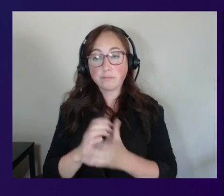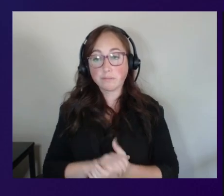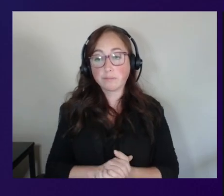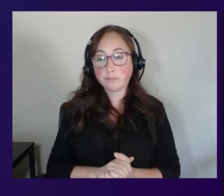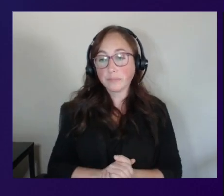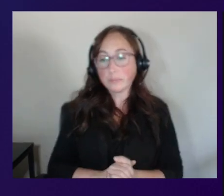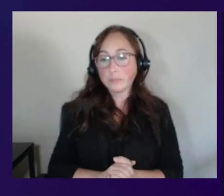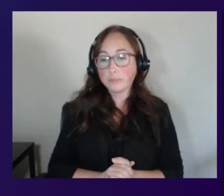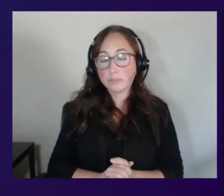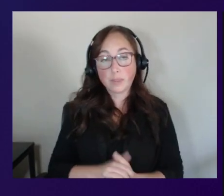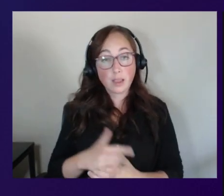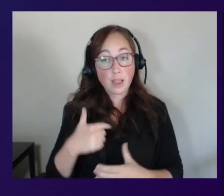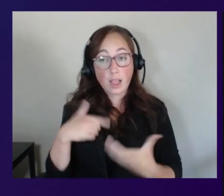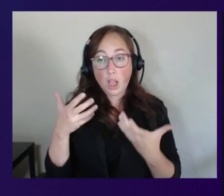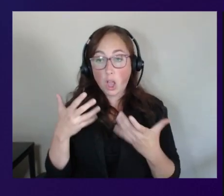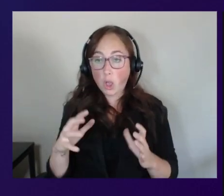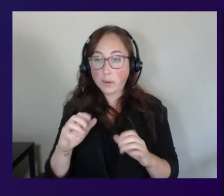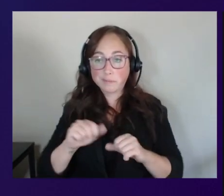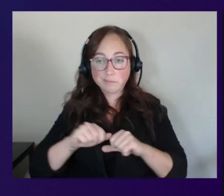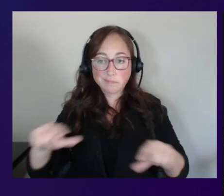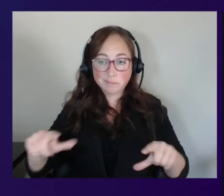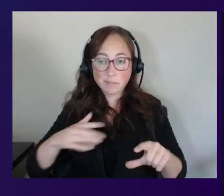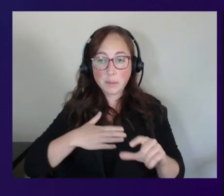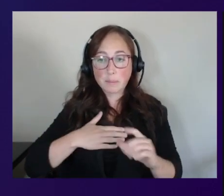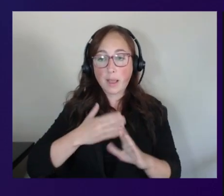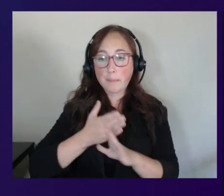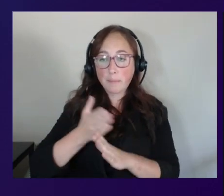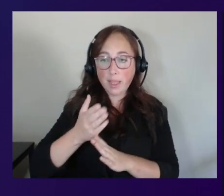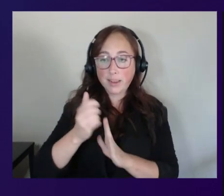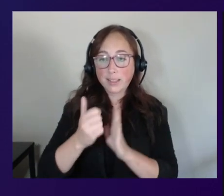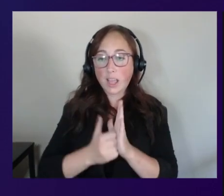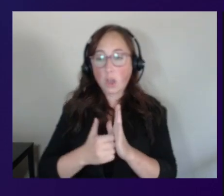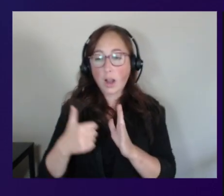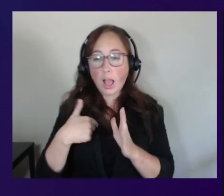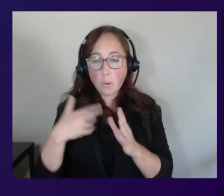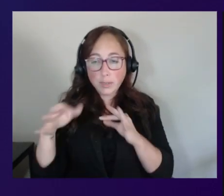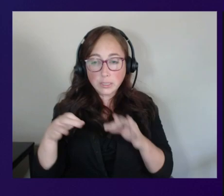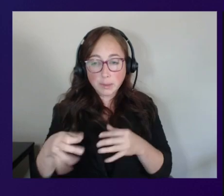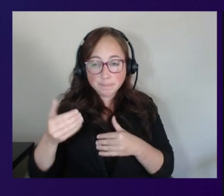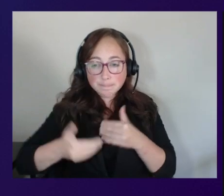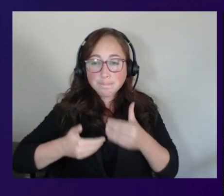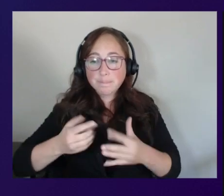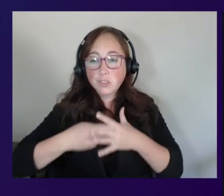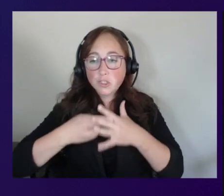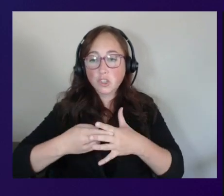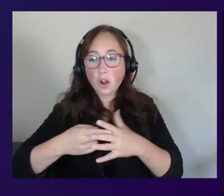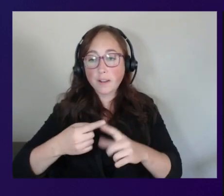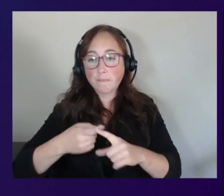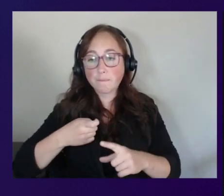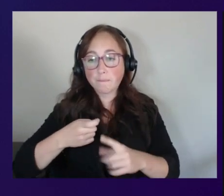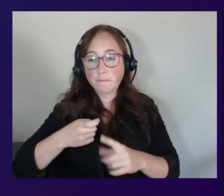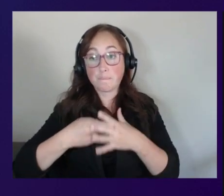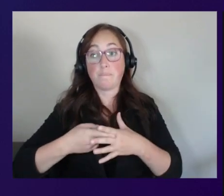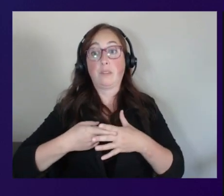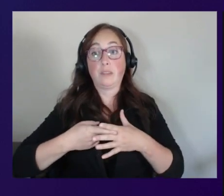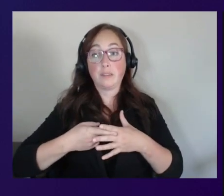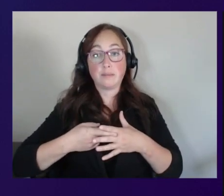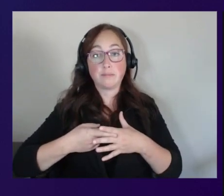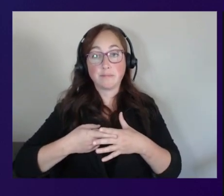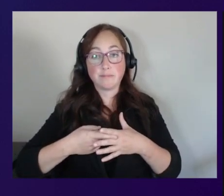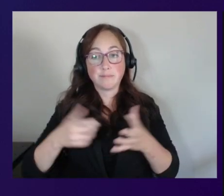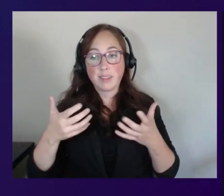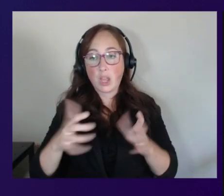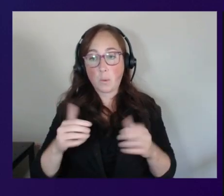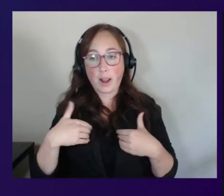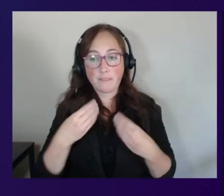because i already have this deployed in my main account and so i want to walk you through deploying this from scratch an account that doesn't have this solution deployed